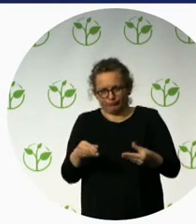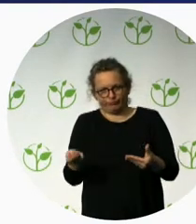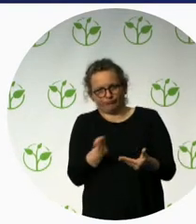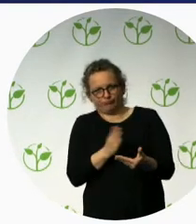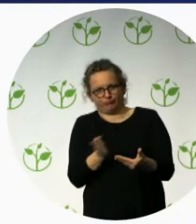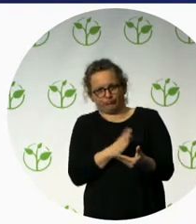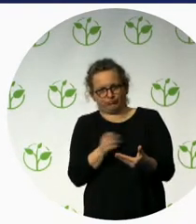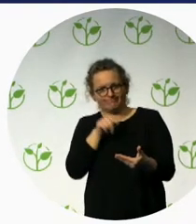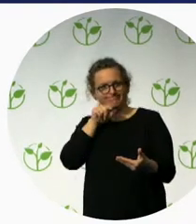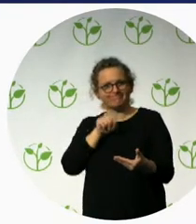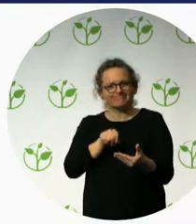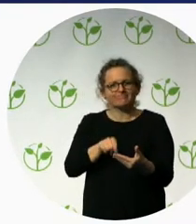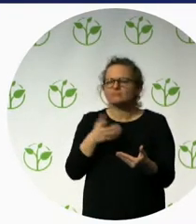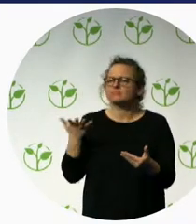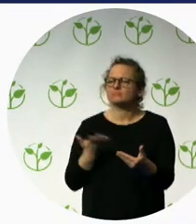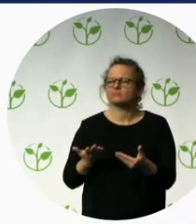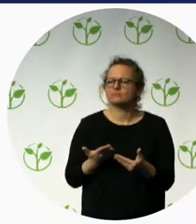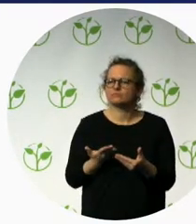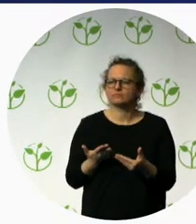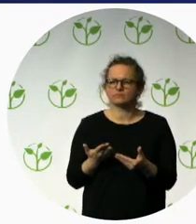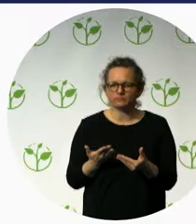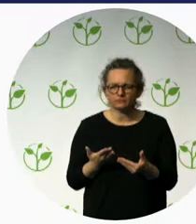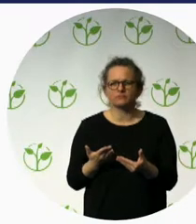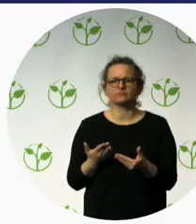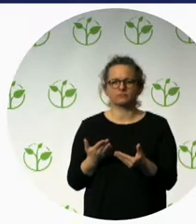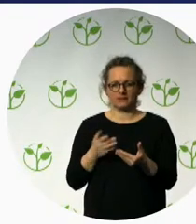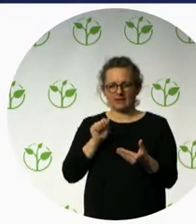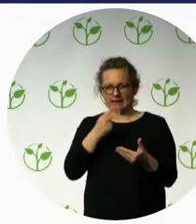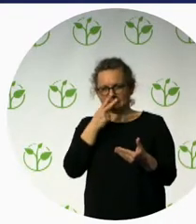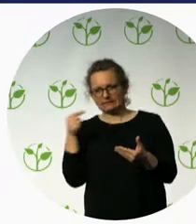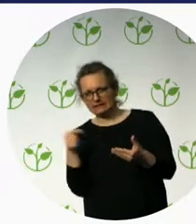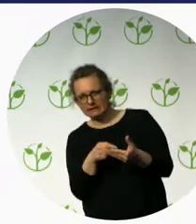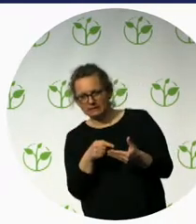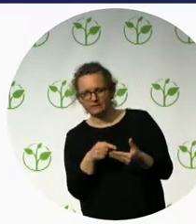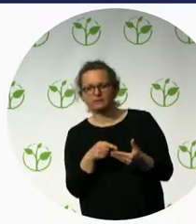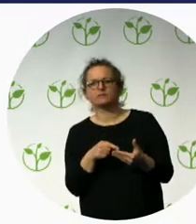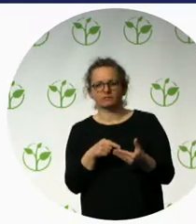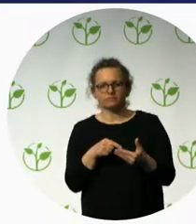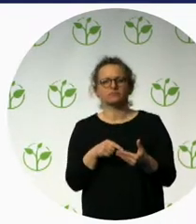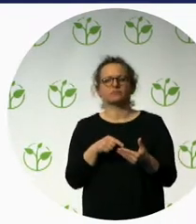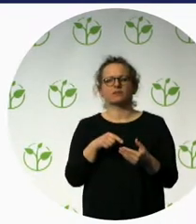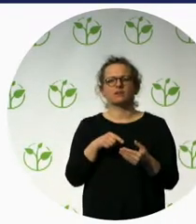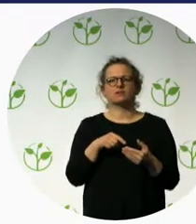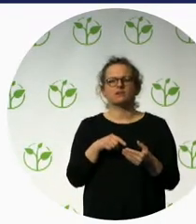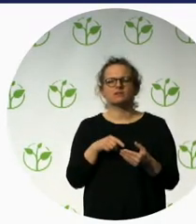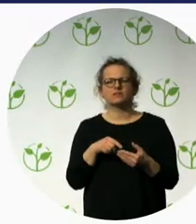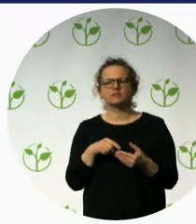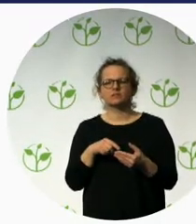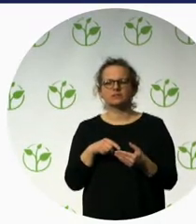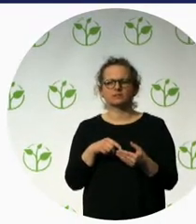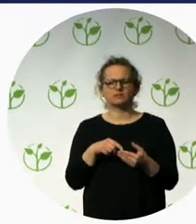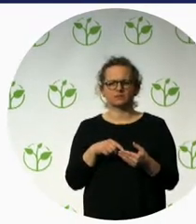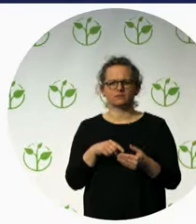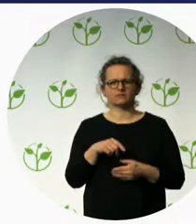page 89. I'll give you the reference so that you have that. It's on page 89 and he's talking about Europe without barriers. It's